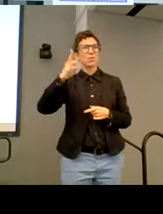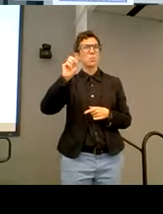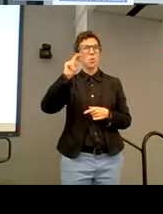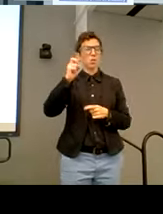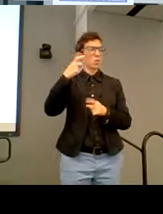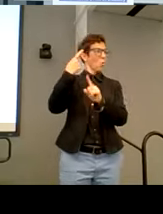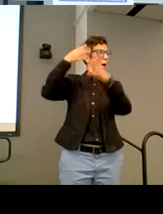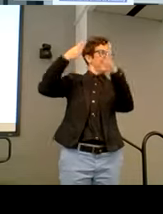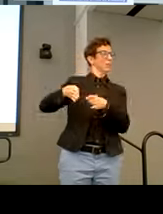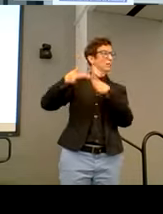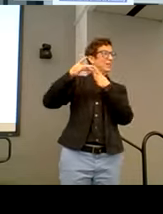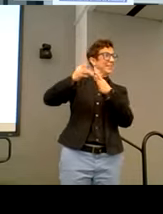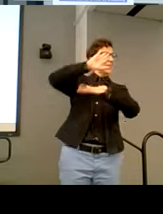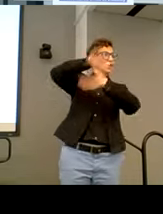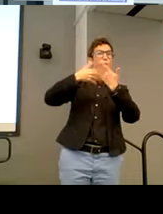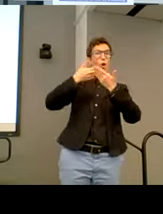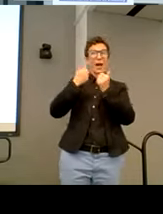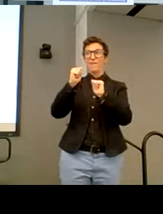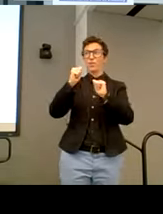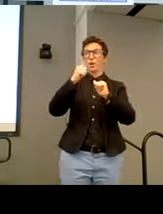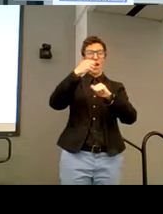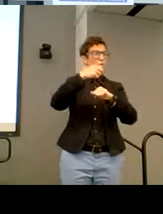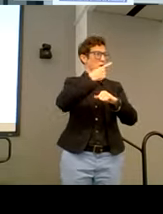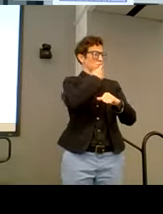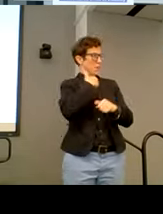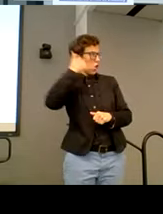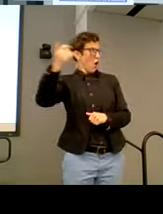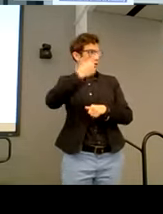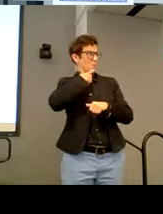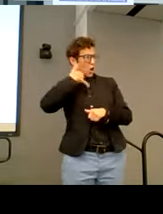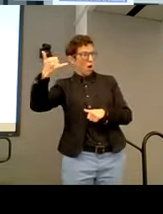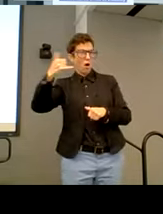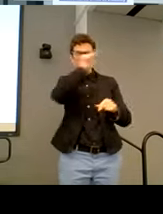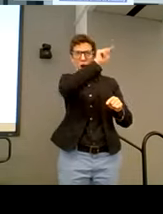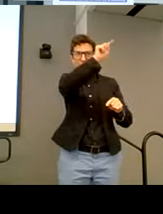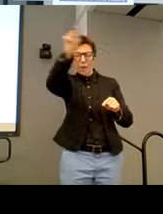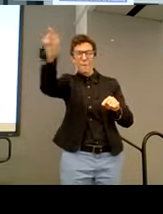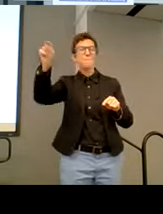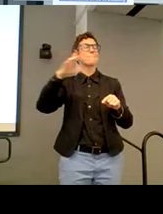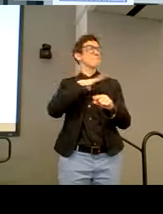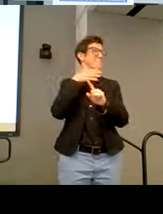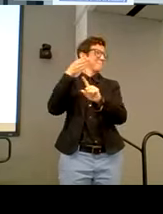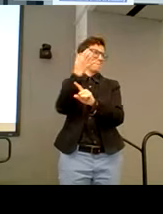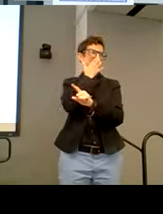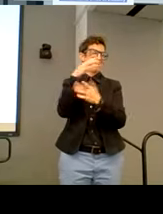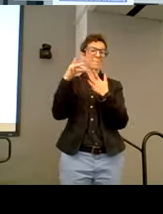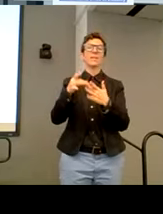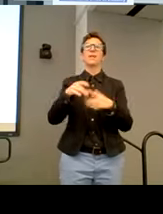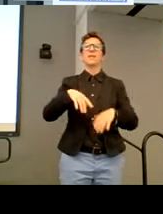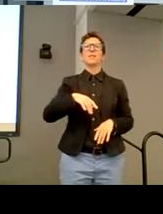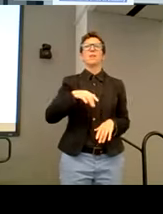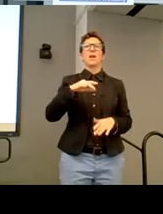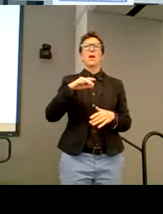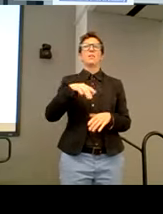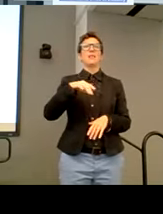like leading the effort with all of those people. And then we put together an information technology,